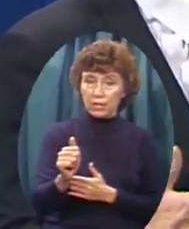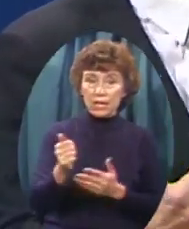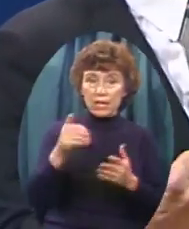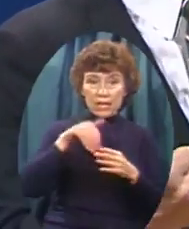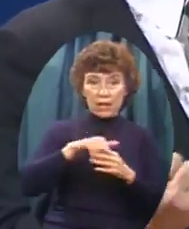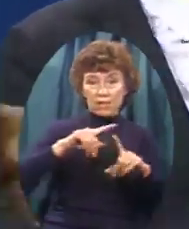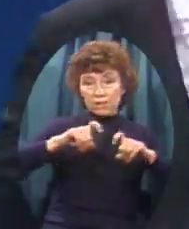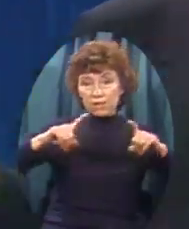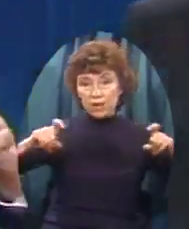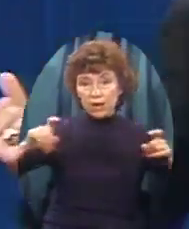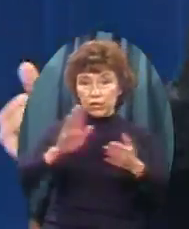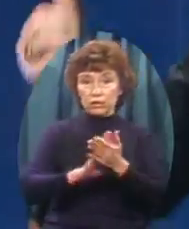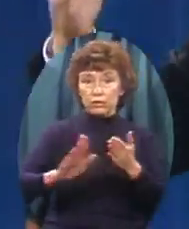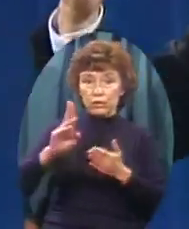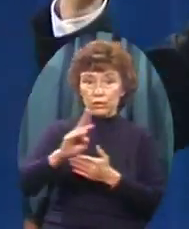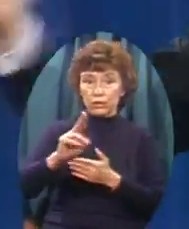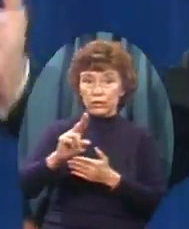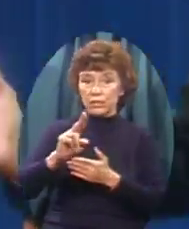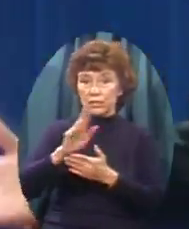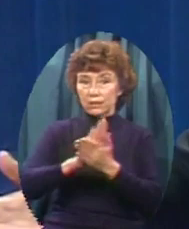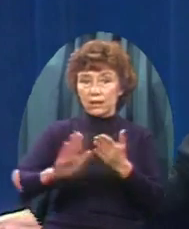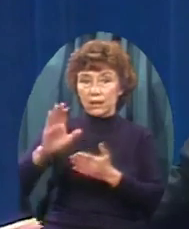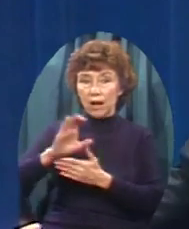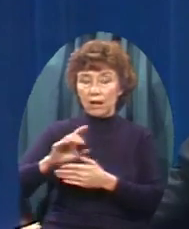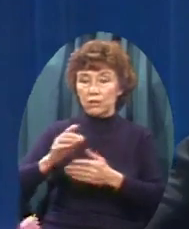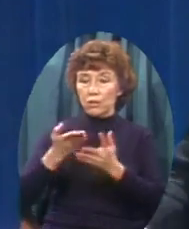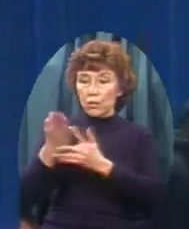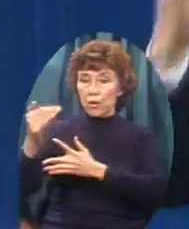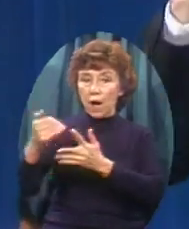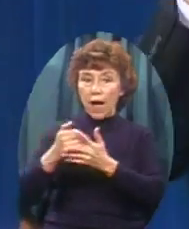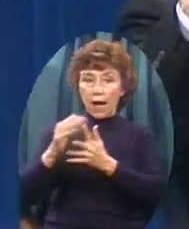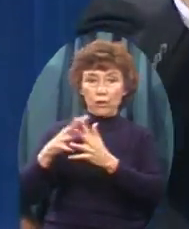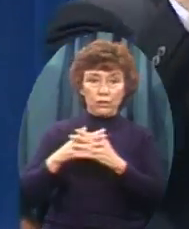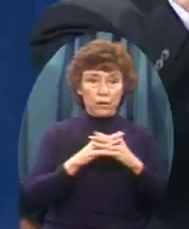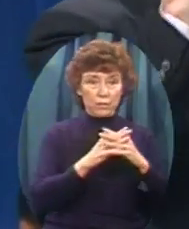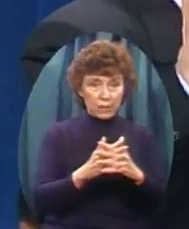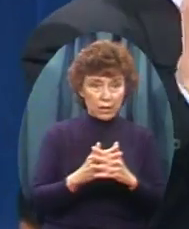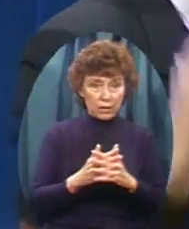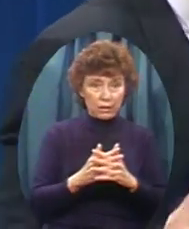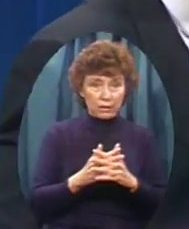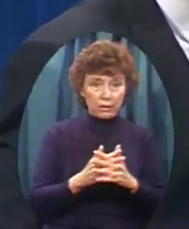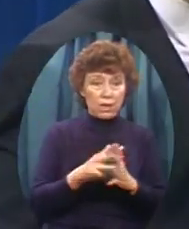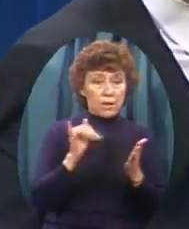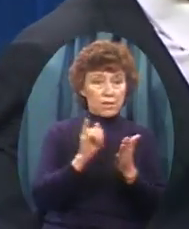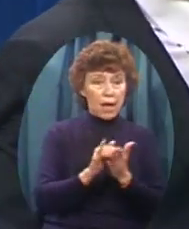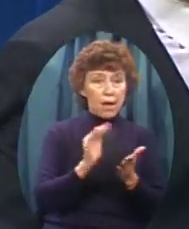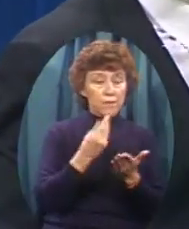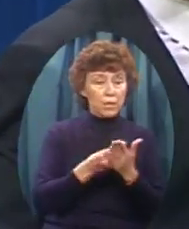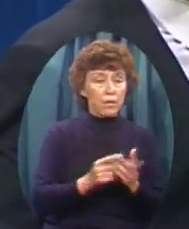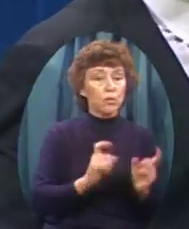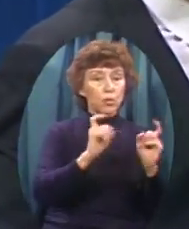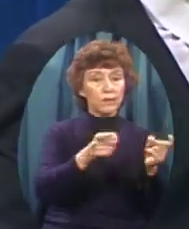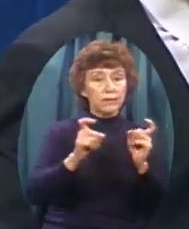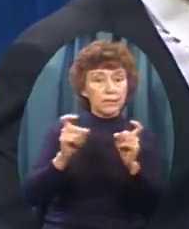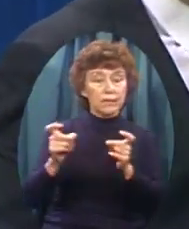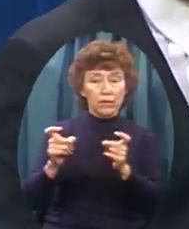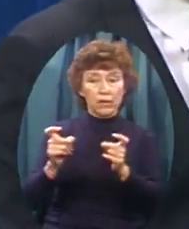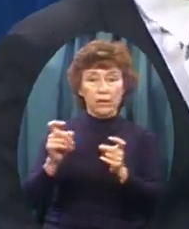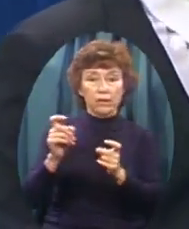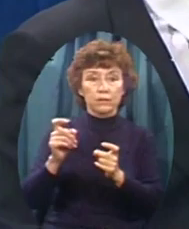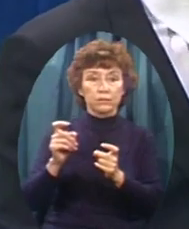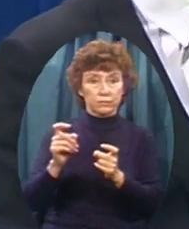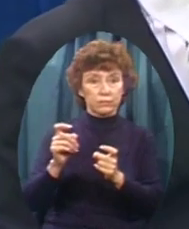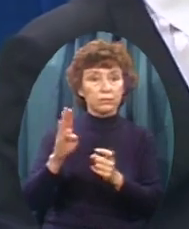citizens Of decades ago Now dead and gone When those schools Were true to the word of God Those schools Now have gone